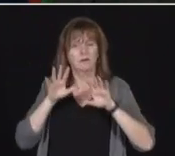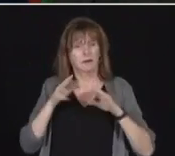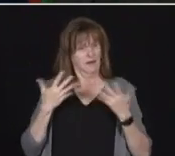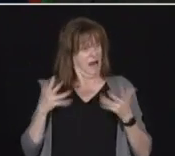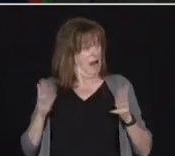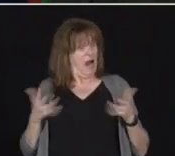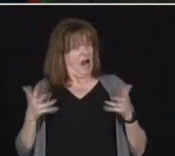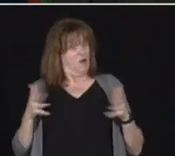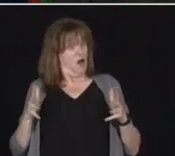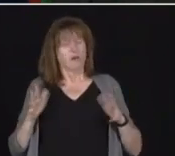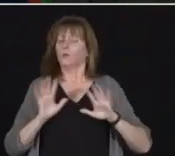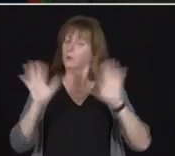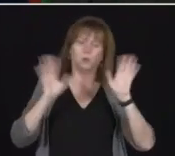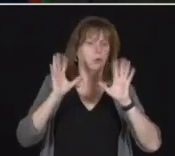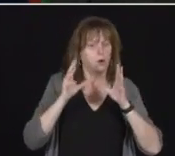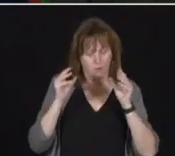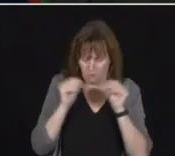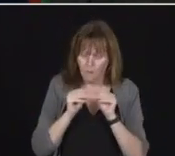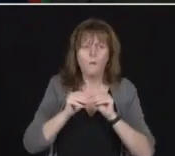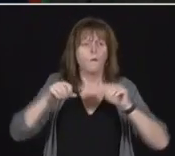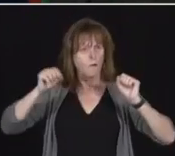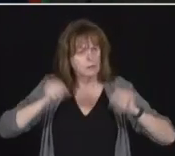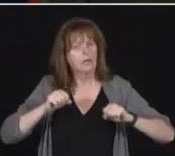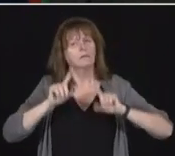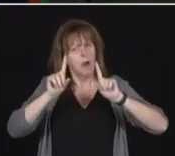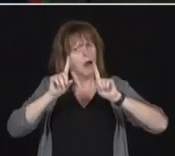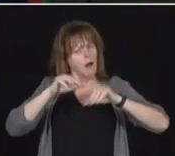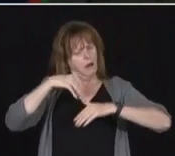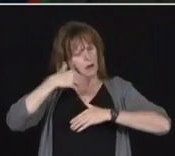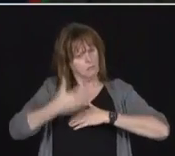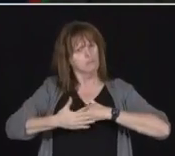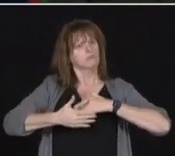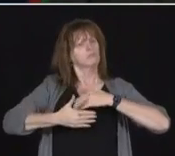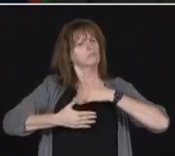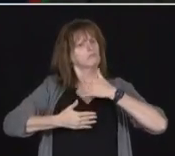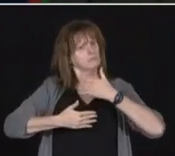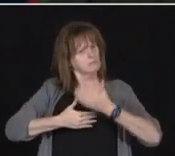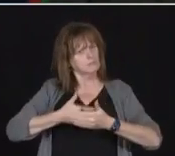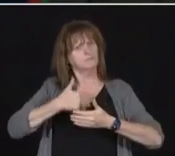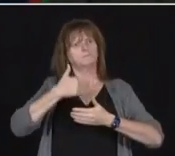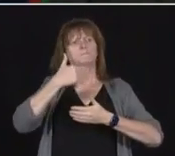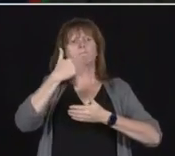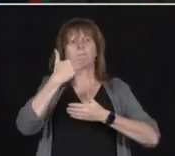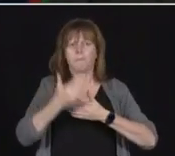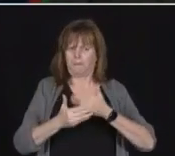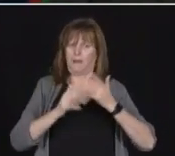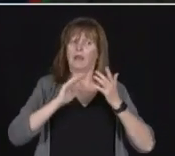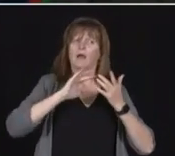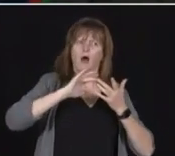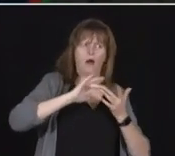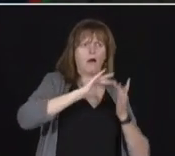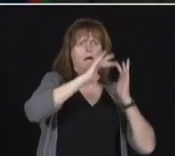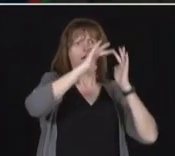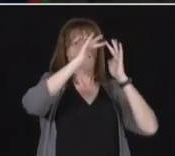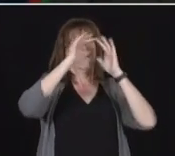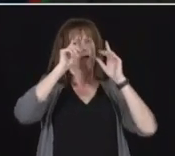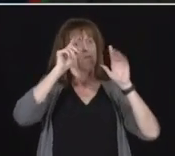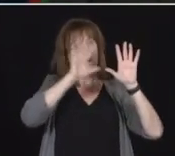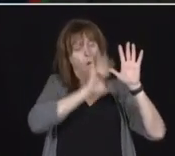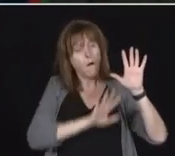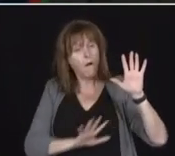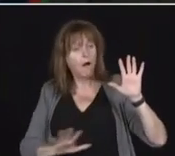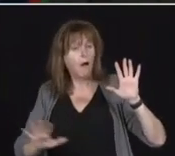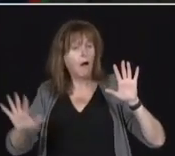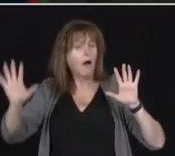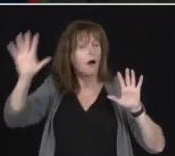today is a very good step. A step that moves us forward in connecting our It is a journey that we cannot